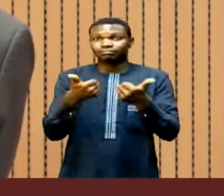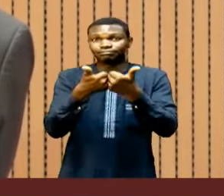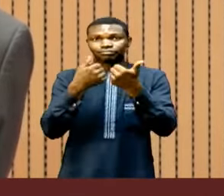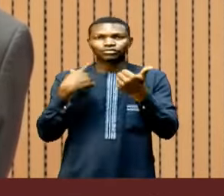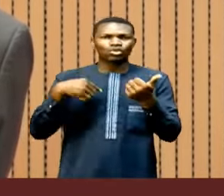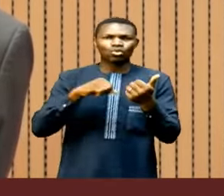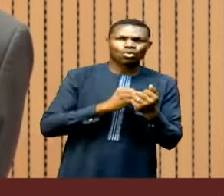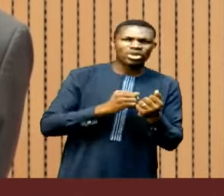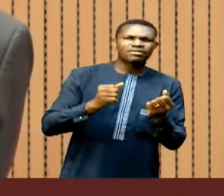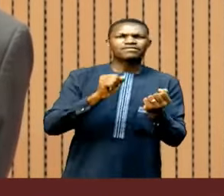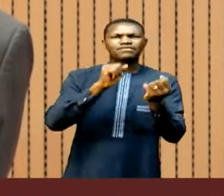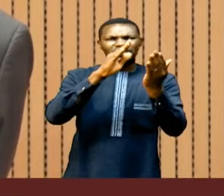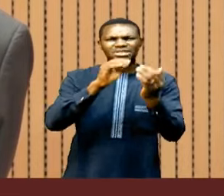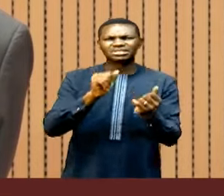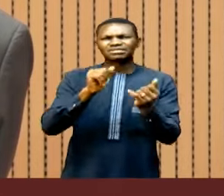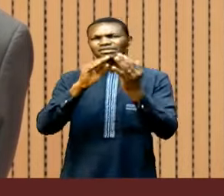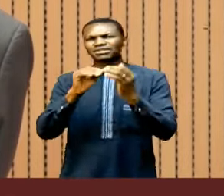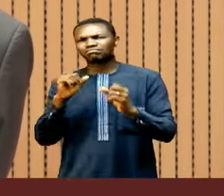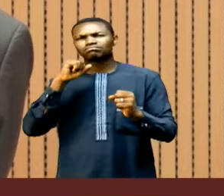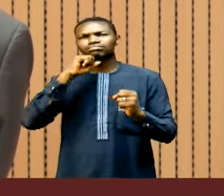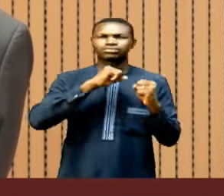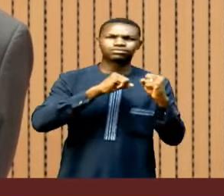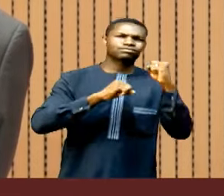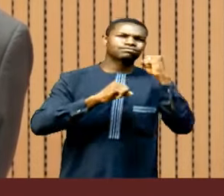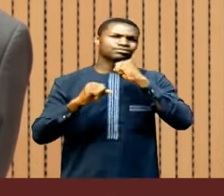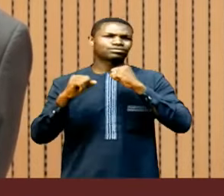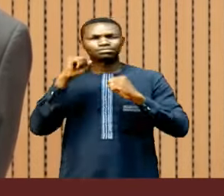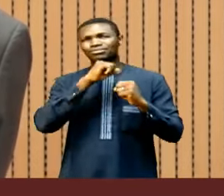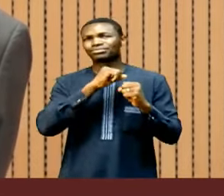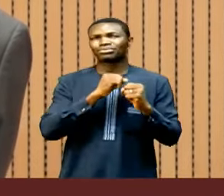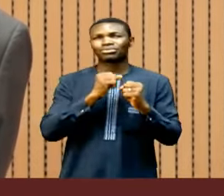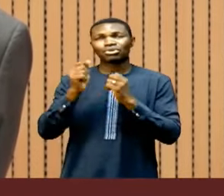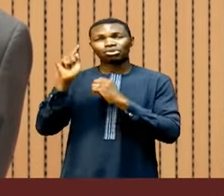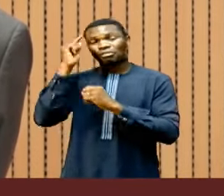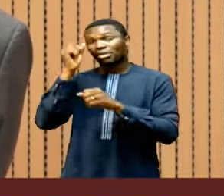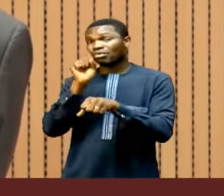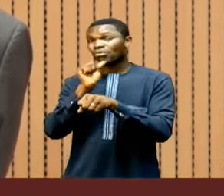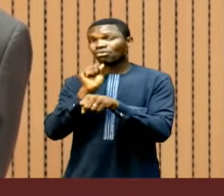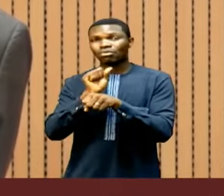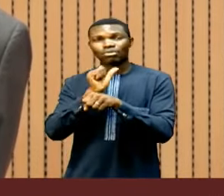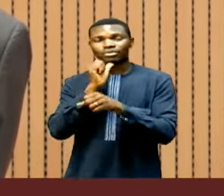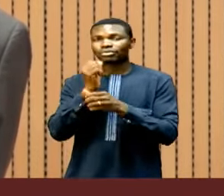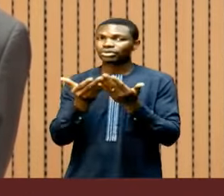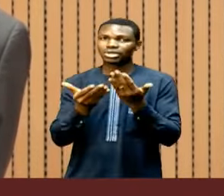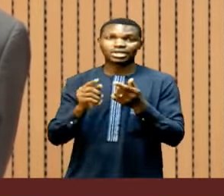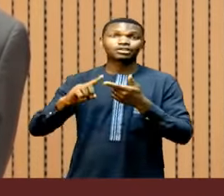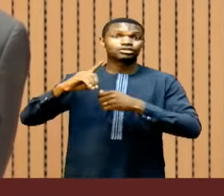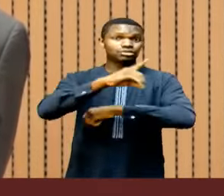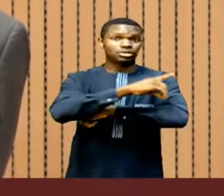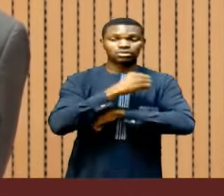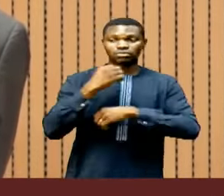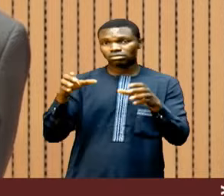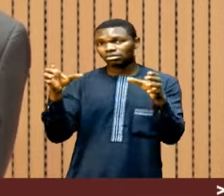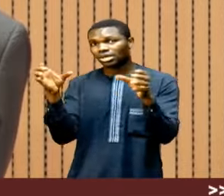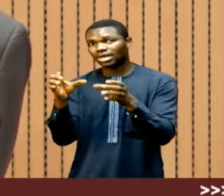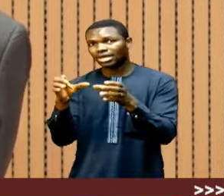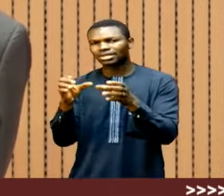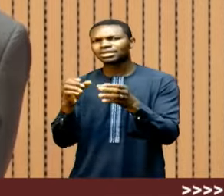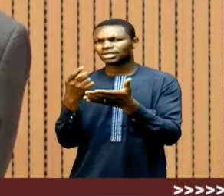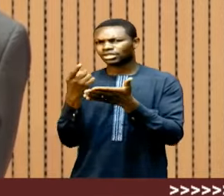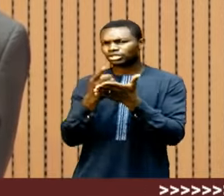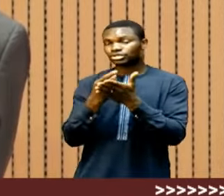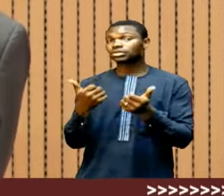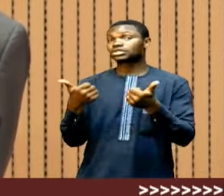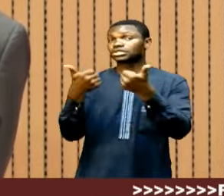and sedentary nature of civil service work. Today, we are gathering not just to discuss the challenges, but to